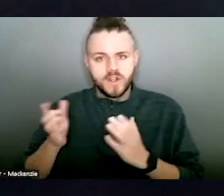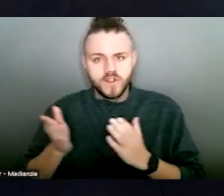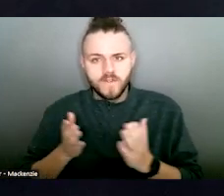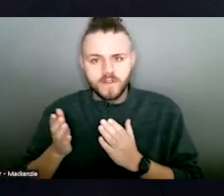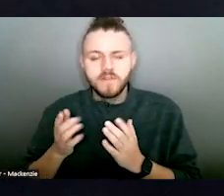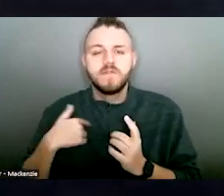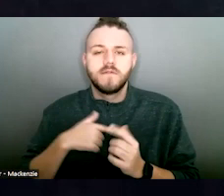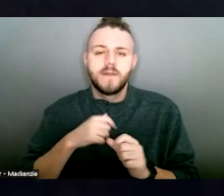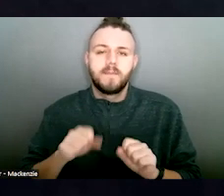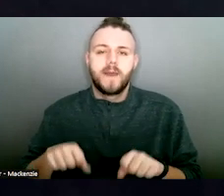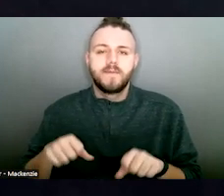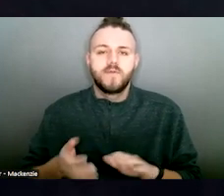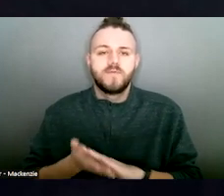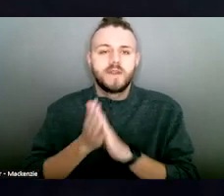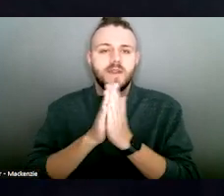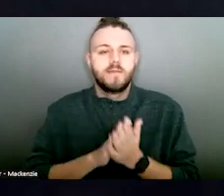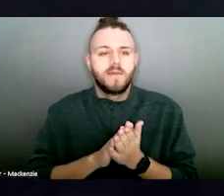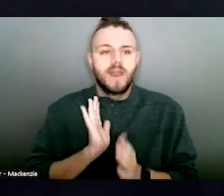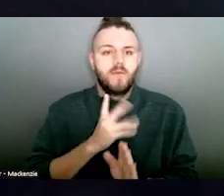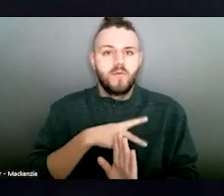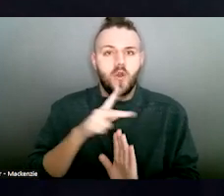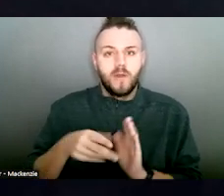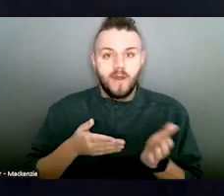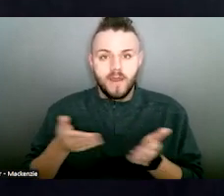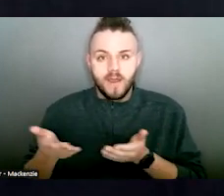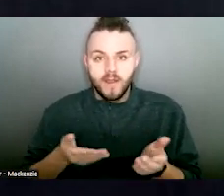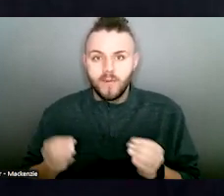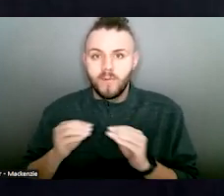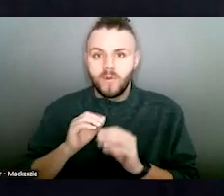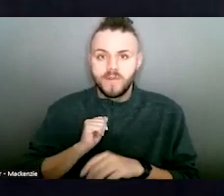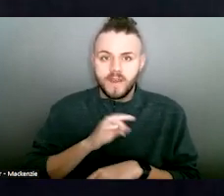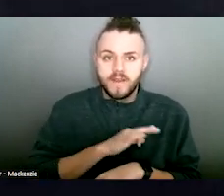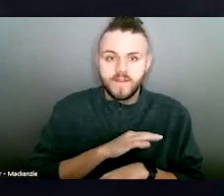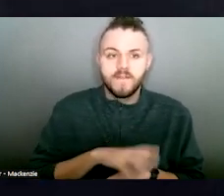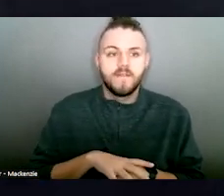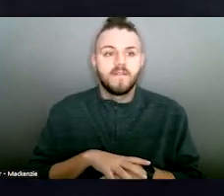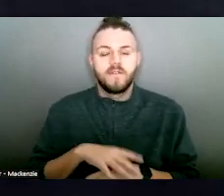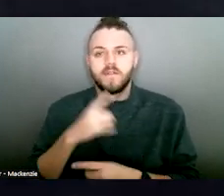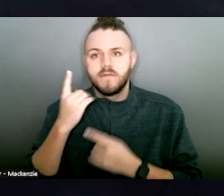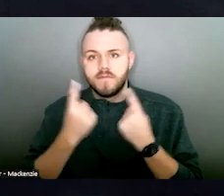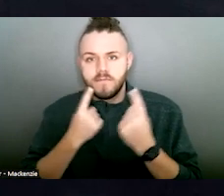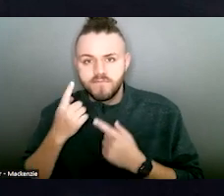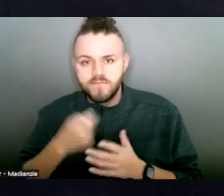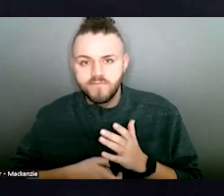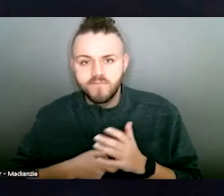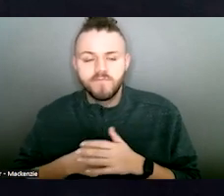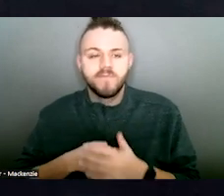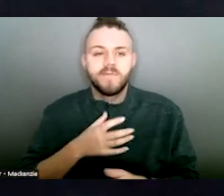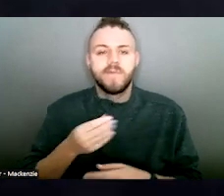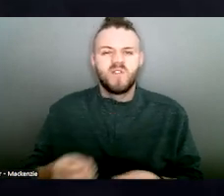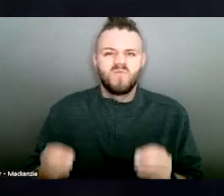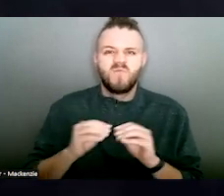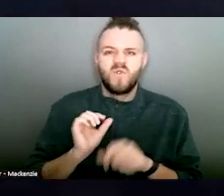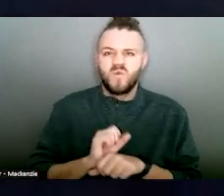possible for our programs to hire more staff and the pricing call, and we can get more talent.